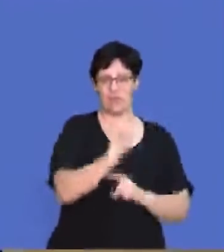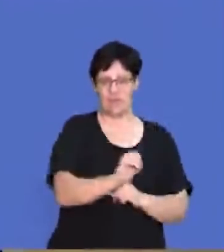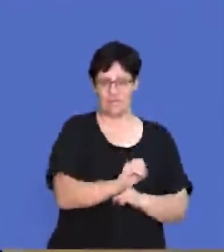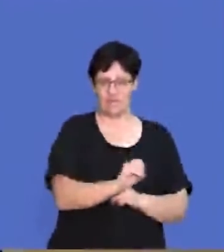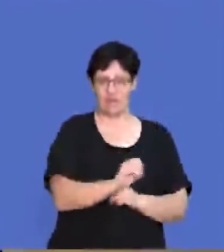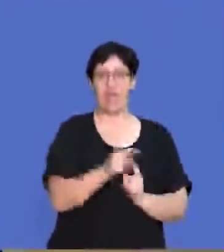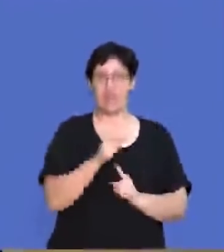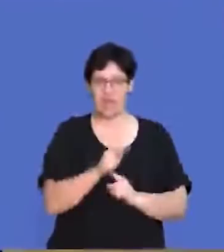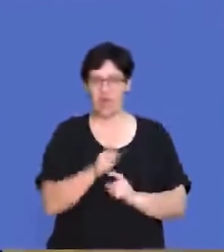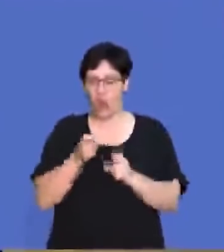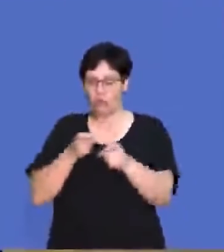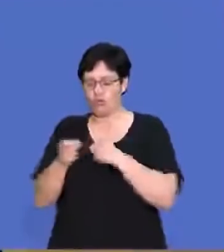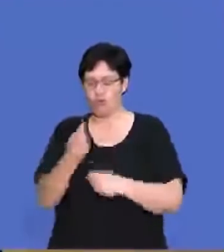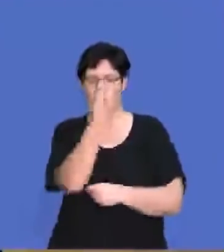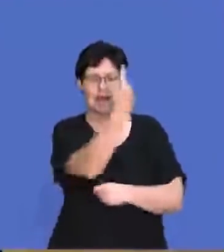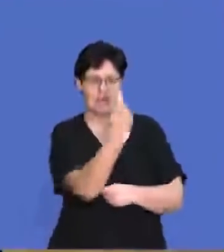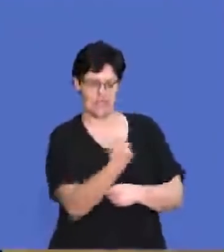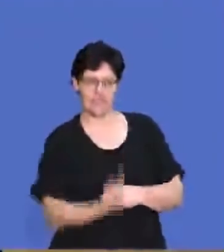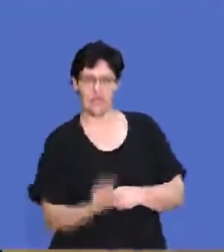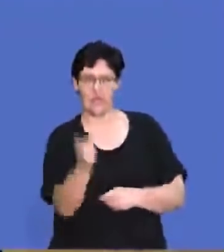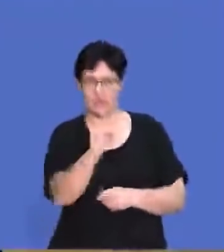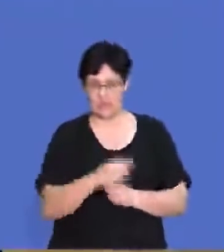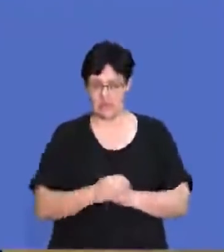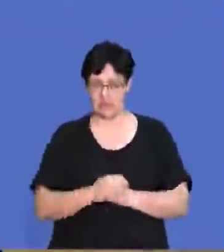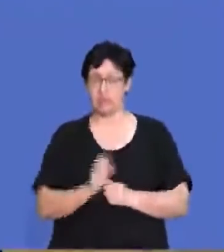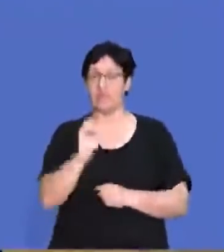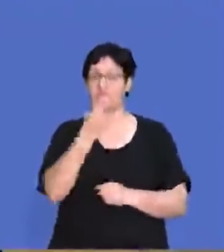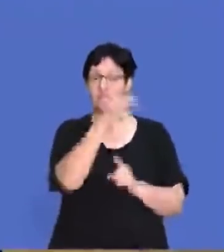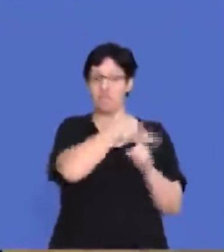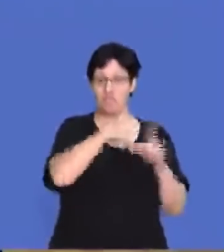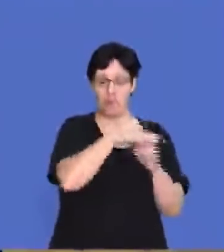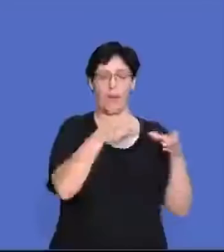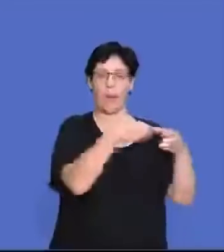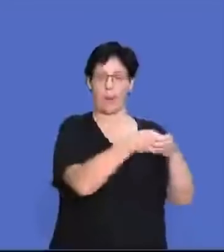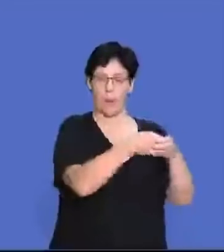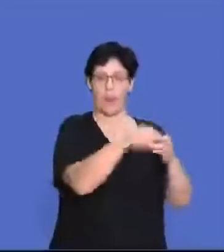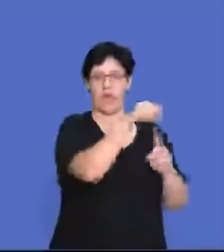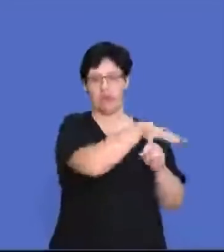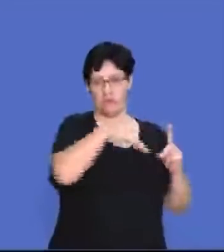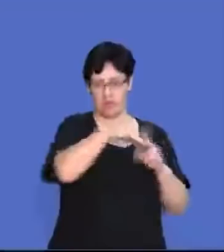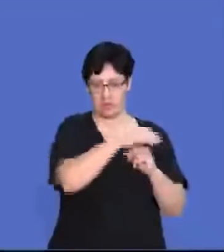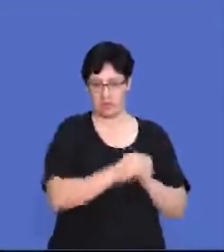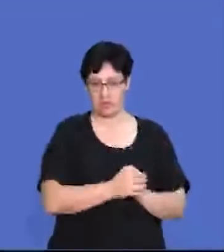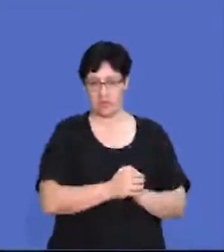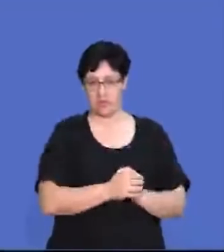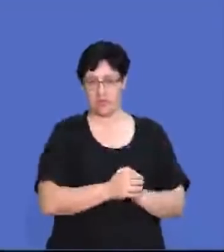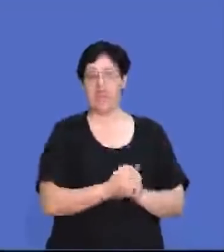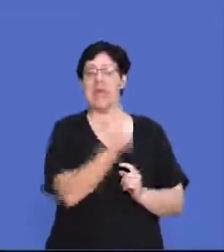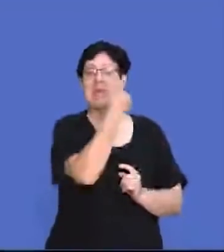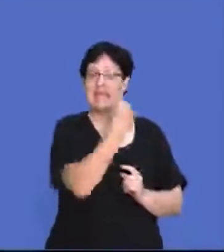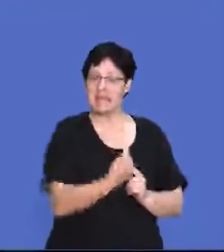have and state the control of each environment. So the first environment, as I mentioned, is the micro environment. Now, every business